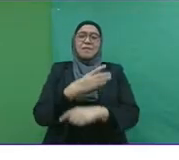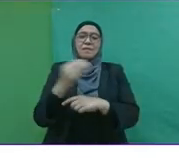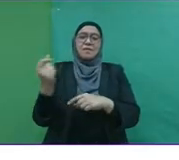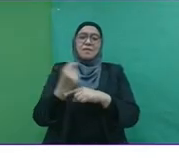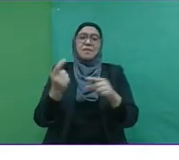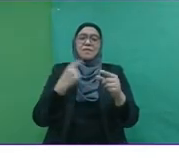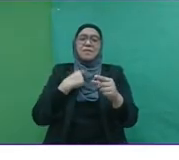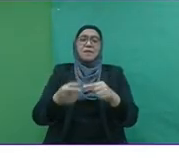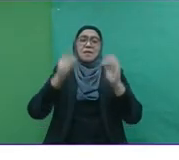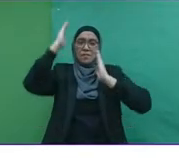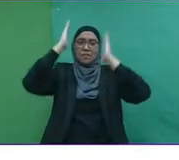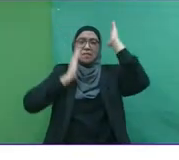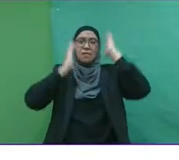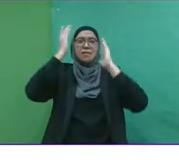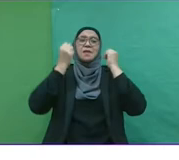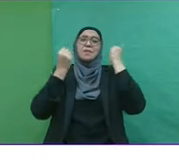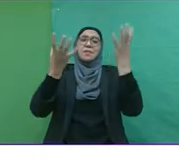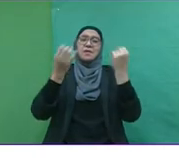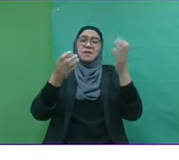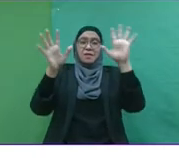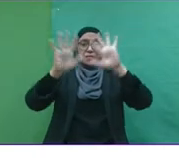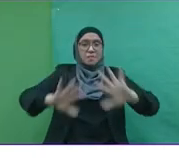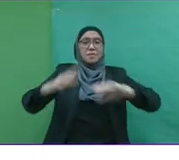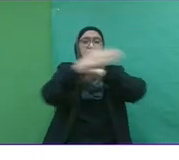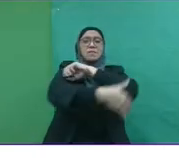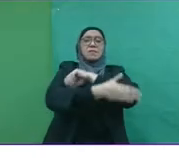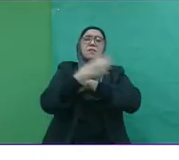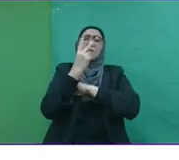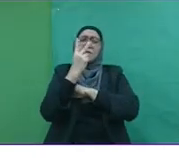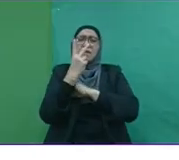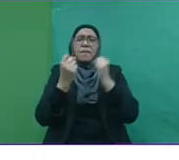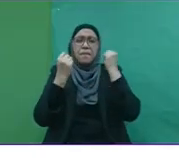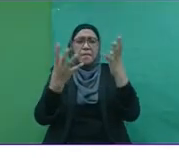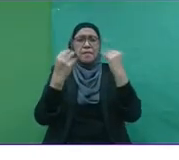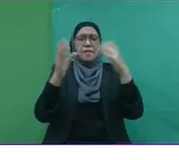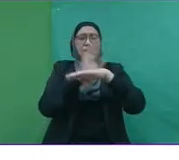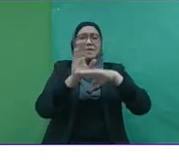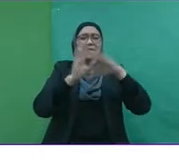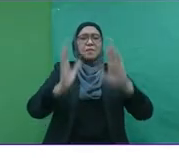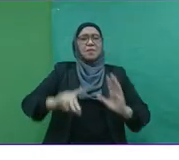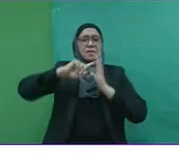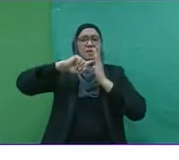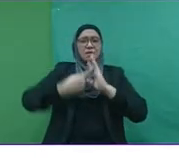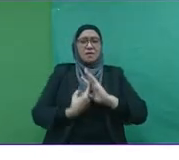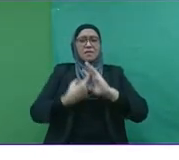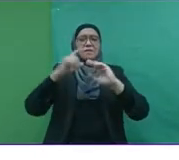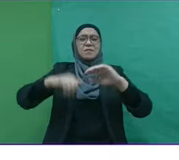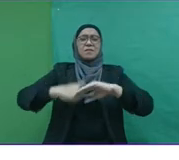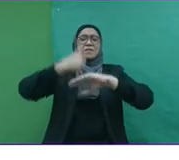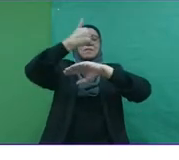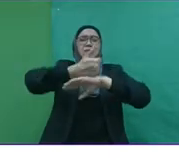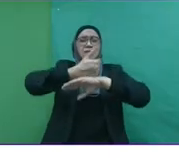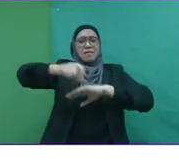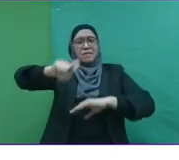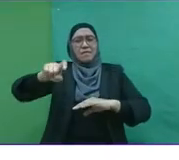Now, here in Malaysia, and in many of our Asian countries, we have seen that many entrepreneurs actually started off as